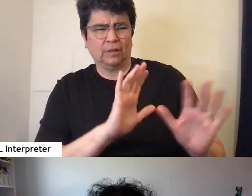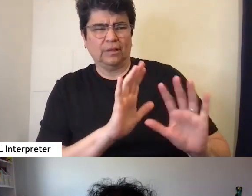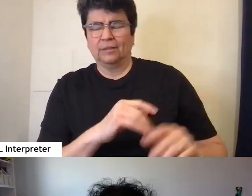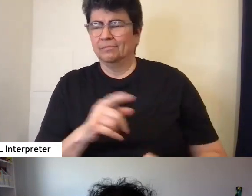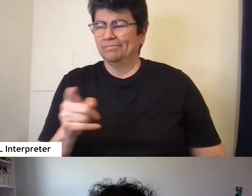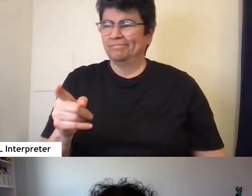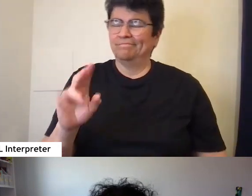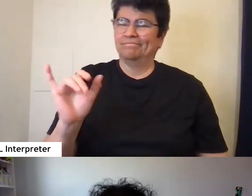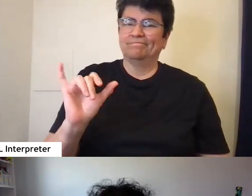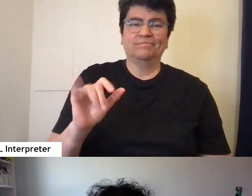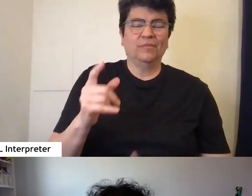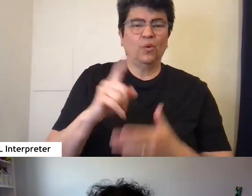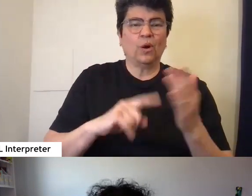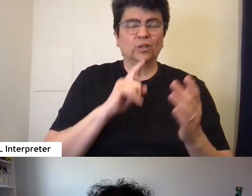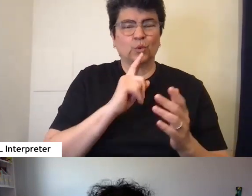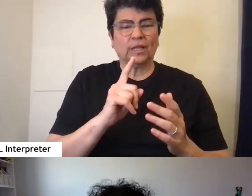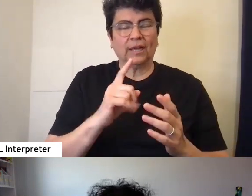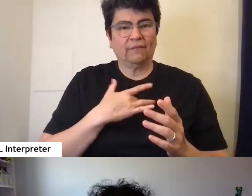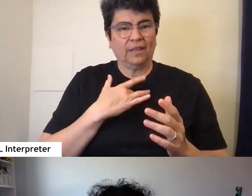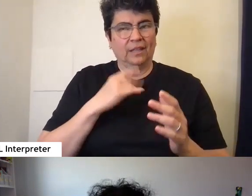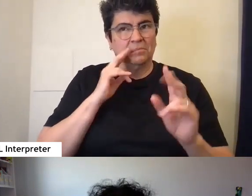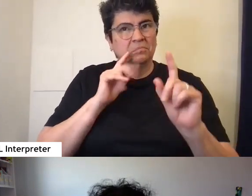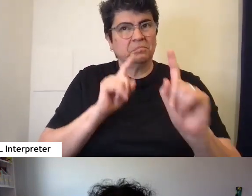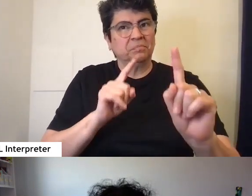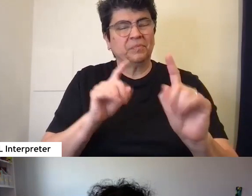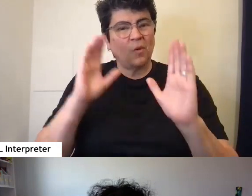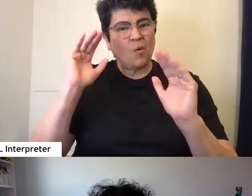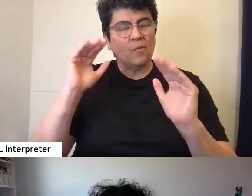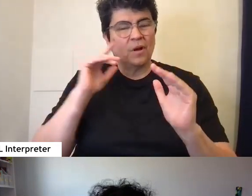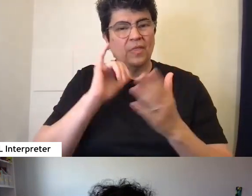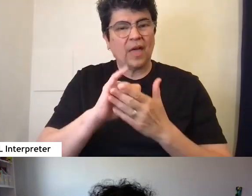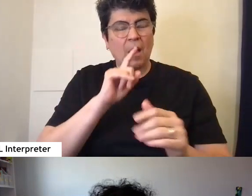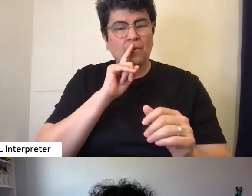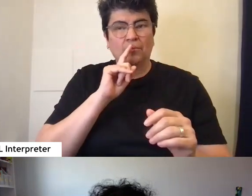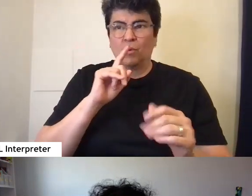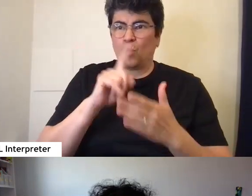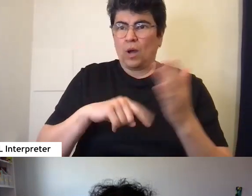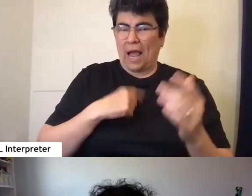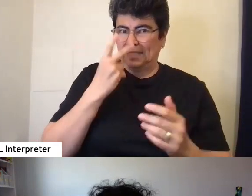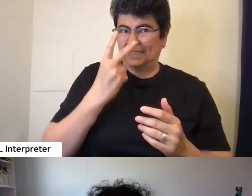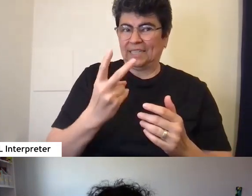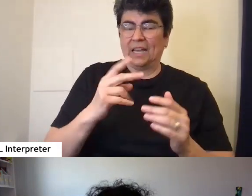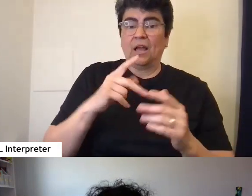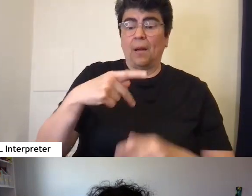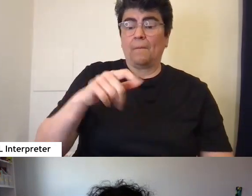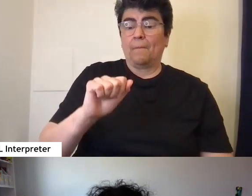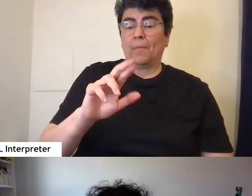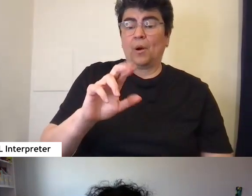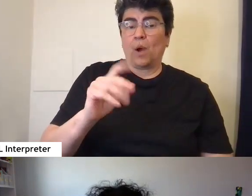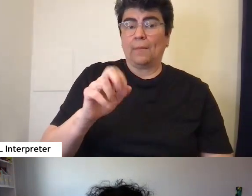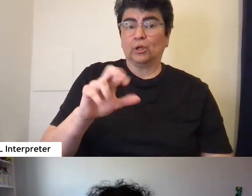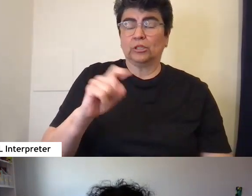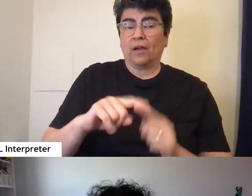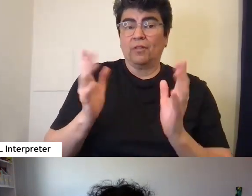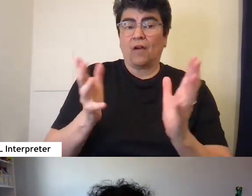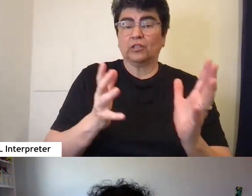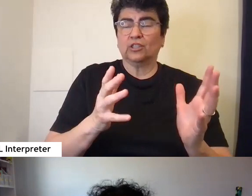What is very promising to me and I think at the core of how I see things is that the parameters of the conversation are set by